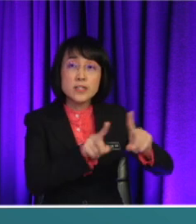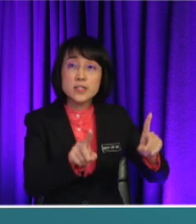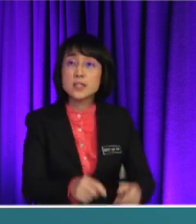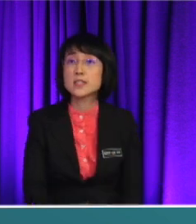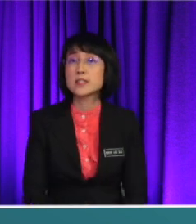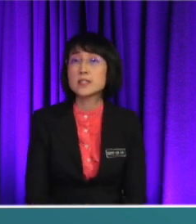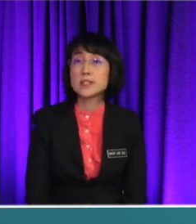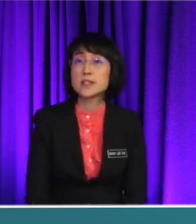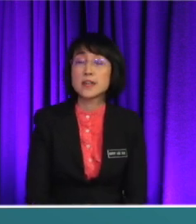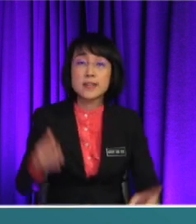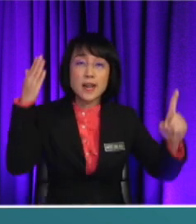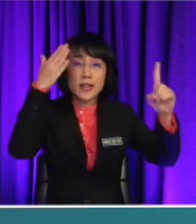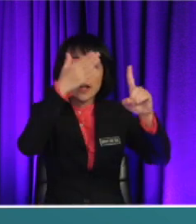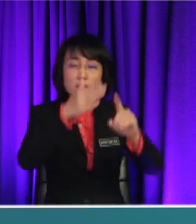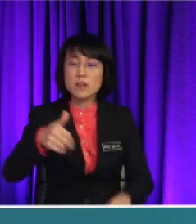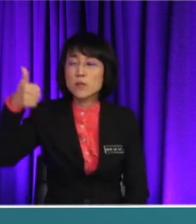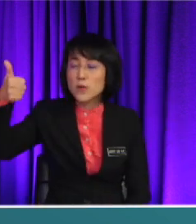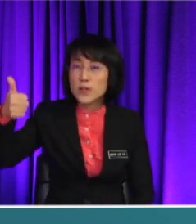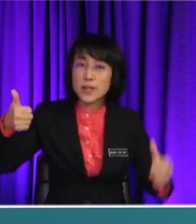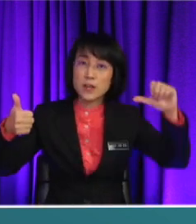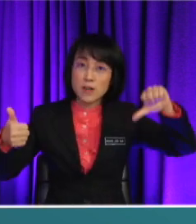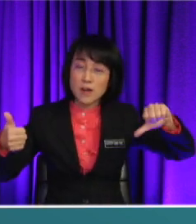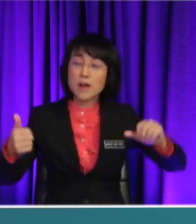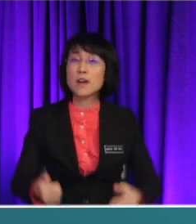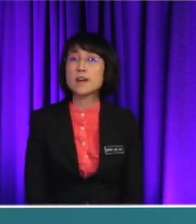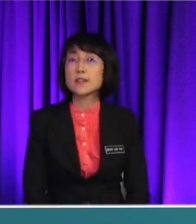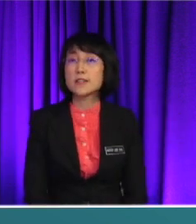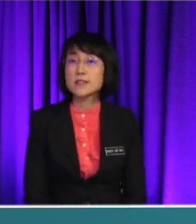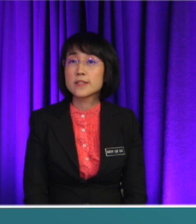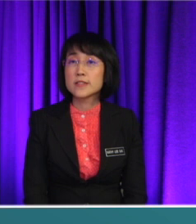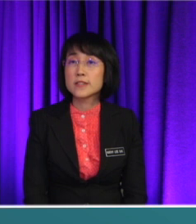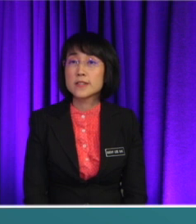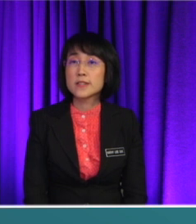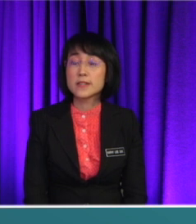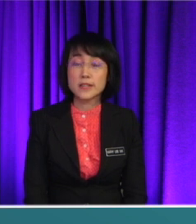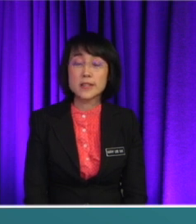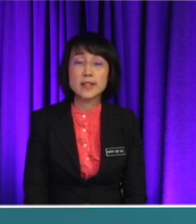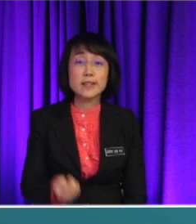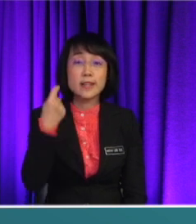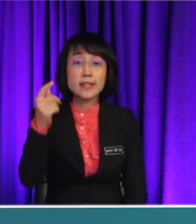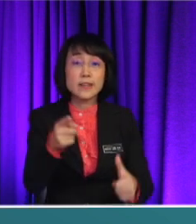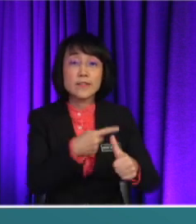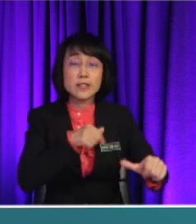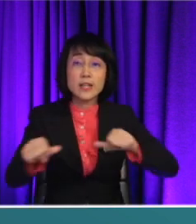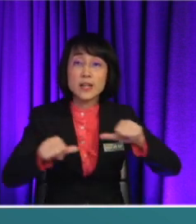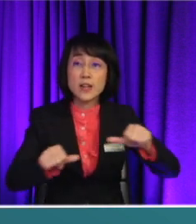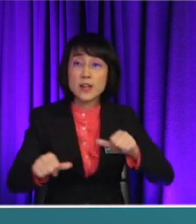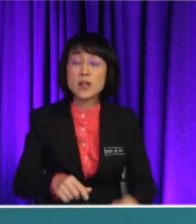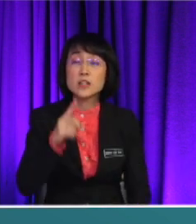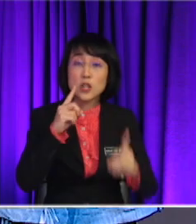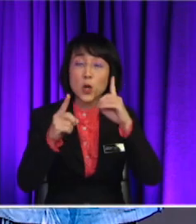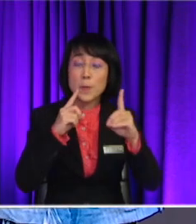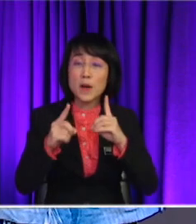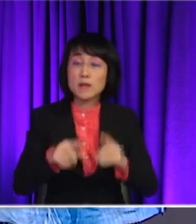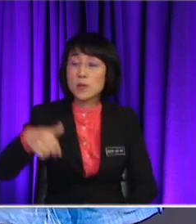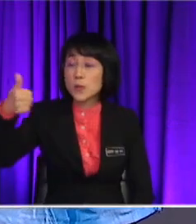Or we can also target on the pros and cons. Like just now, the first activity, the warm-up activity, right? We talk about the pros and cons